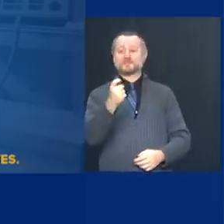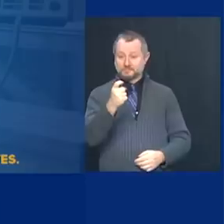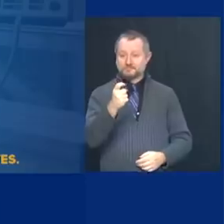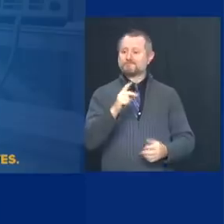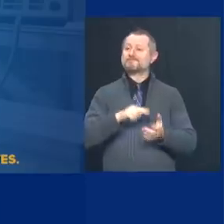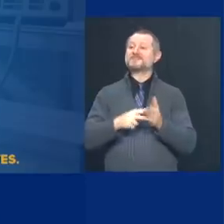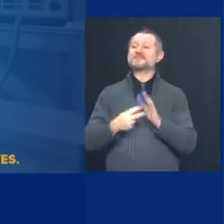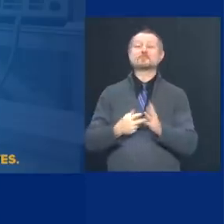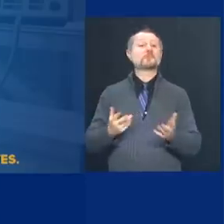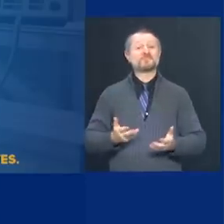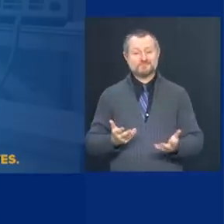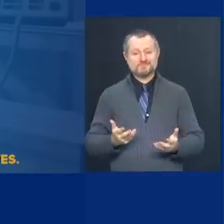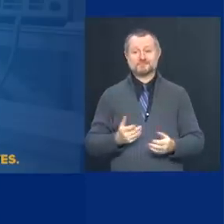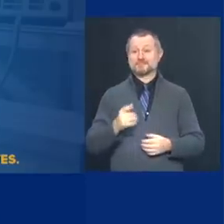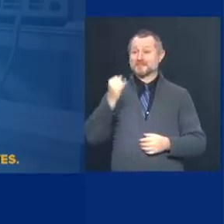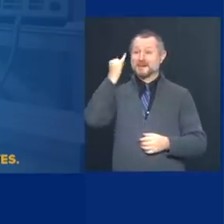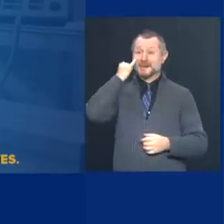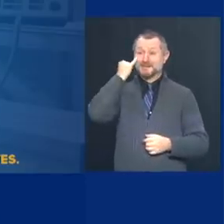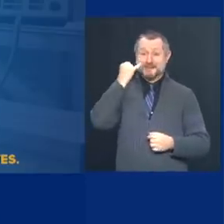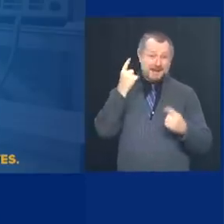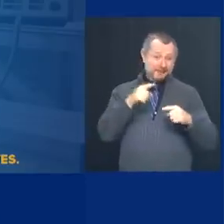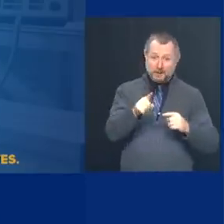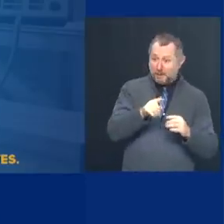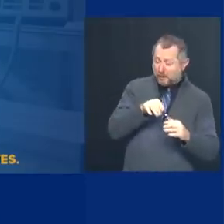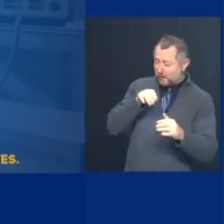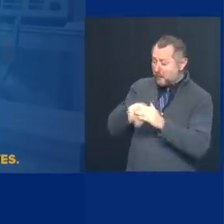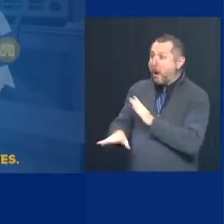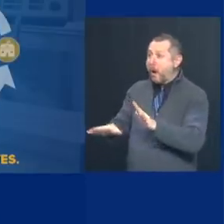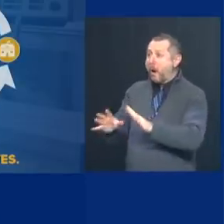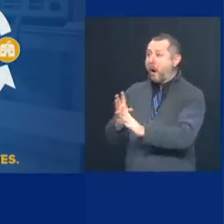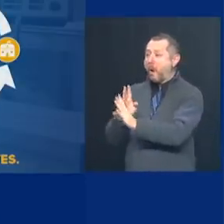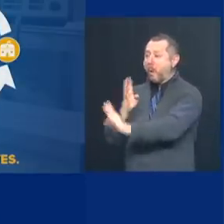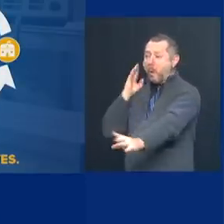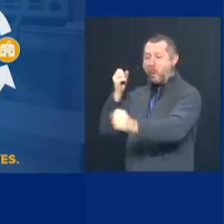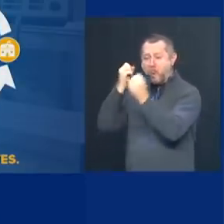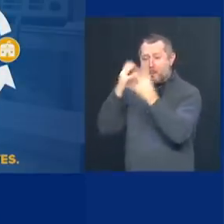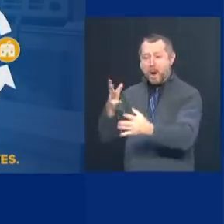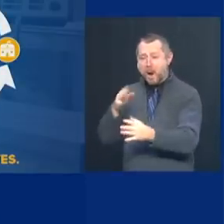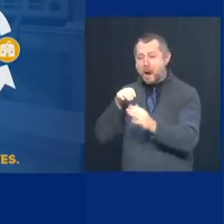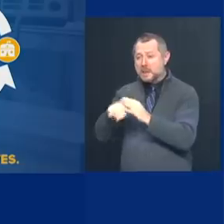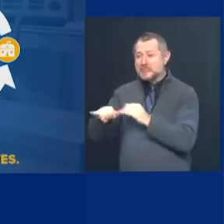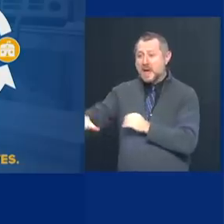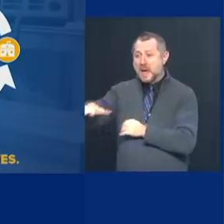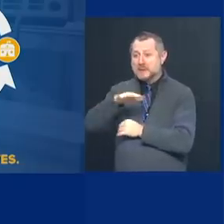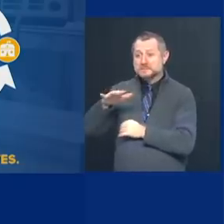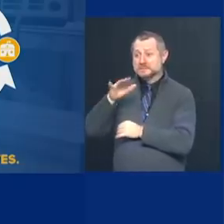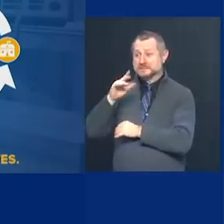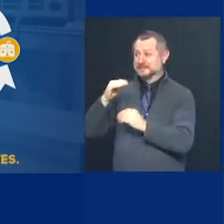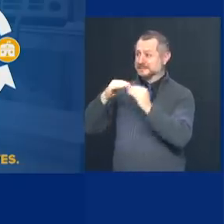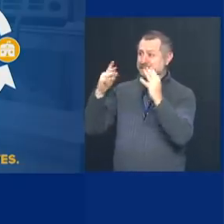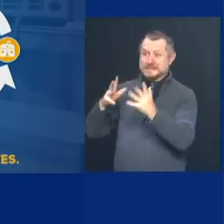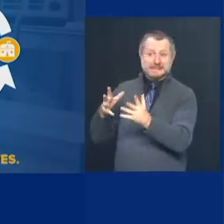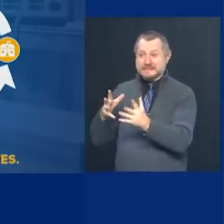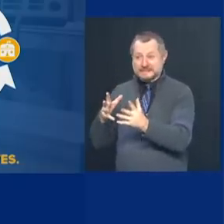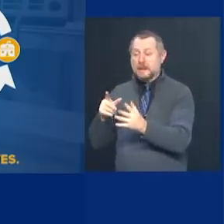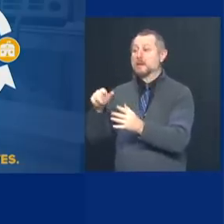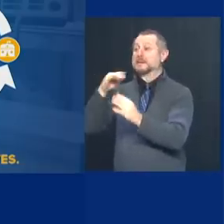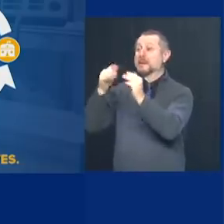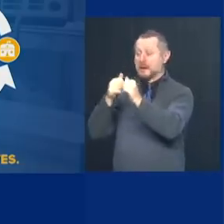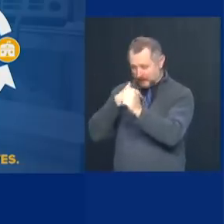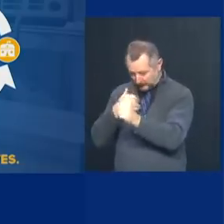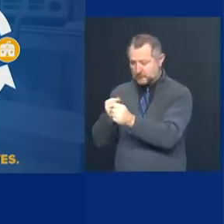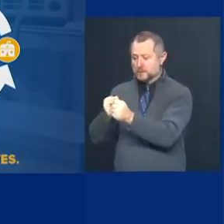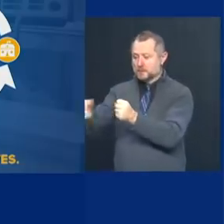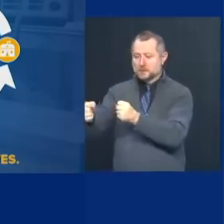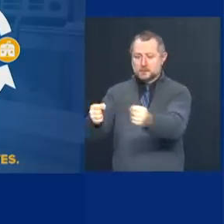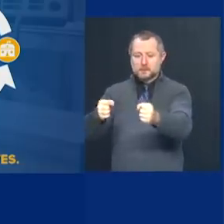patient load and share it first within their system. We also shift